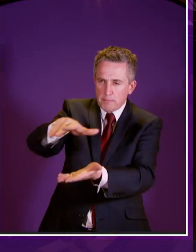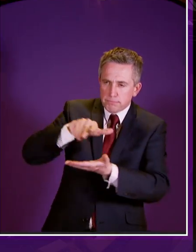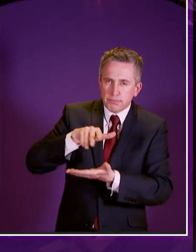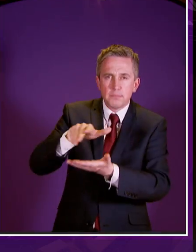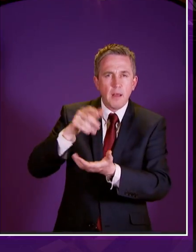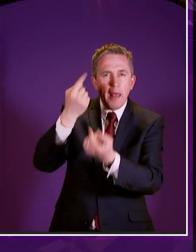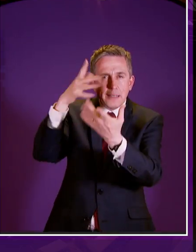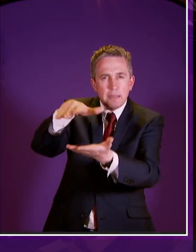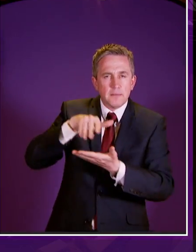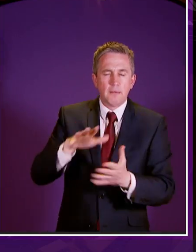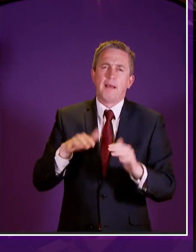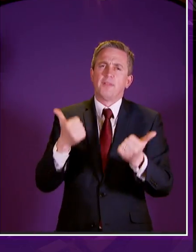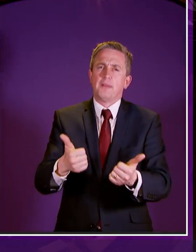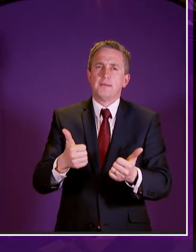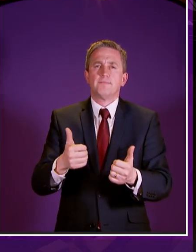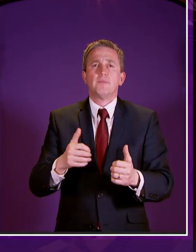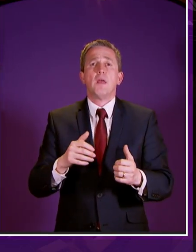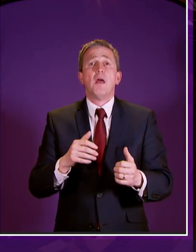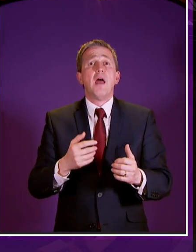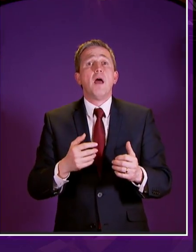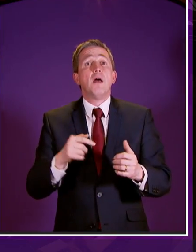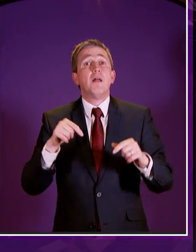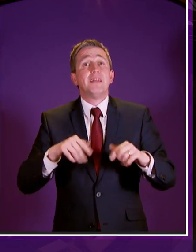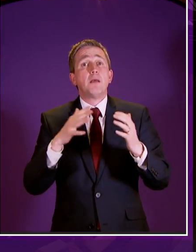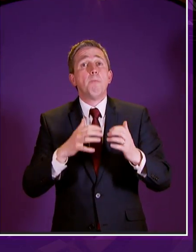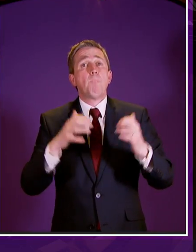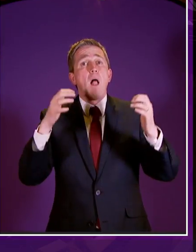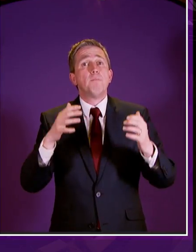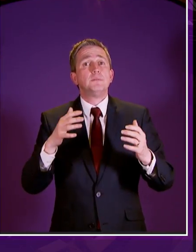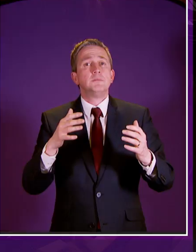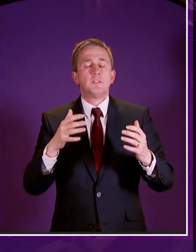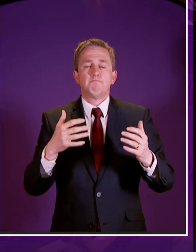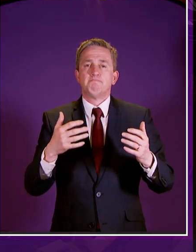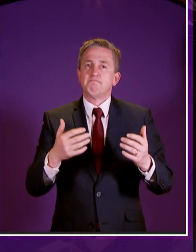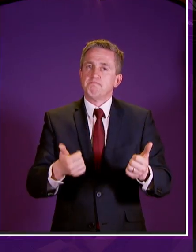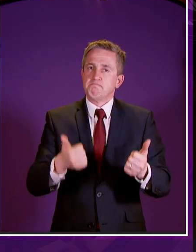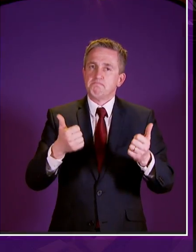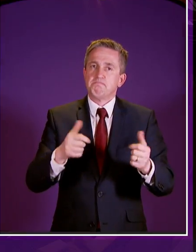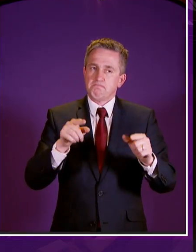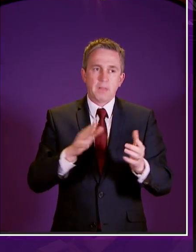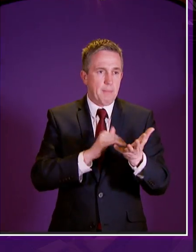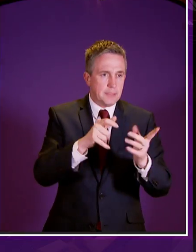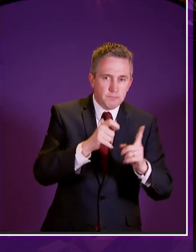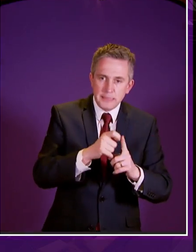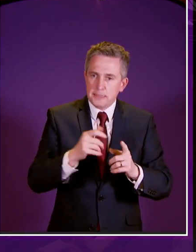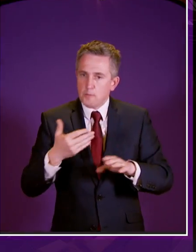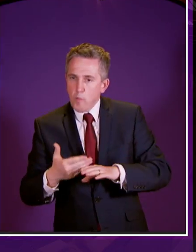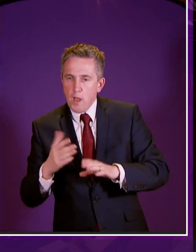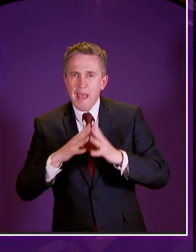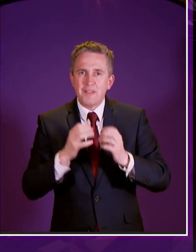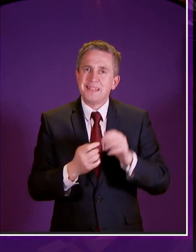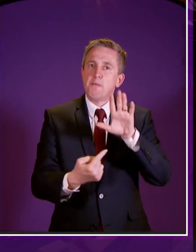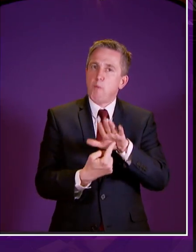ideas everything we do in this parliament as legislators and as parliamentarians is important